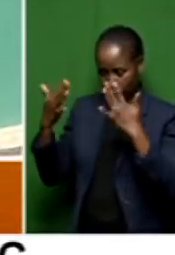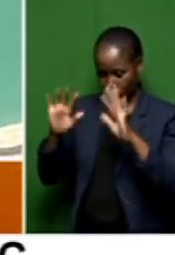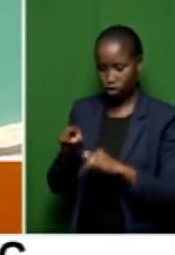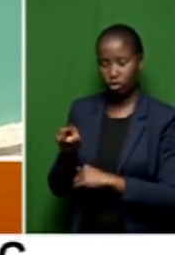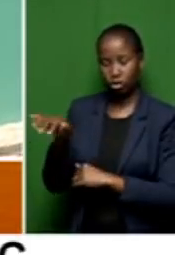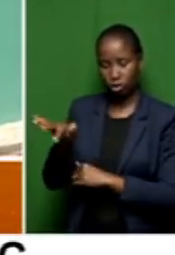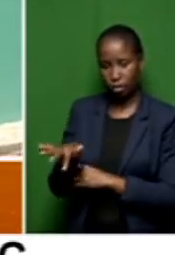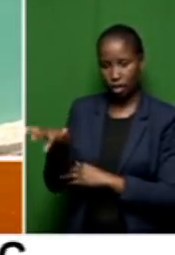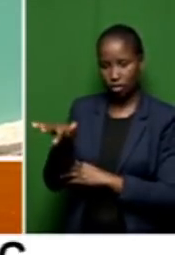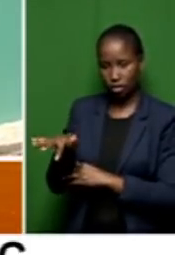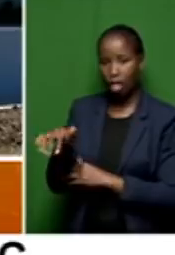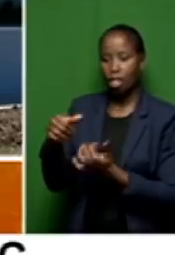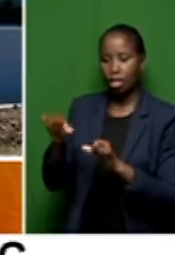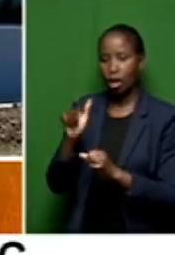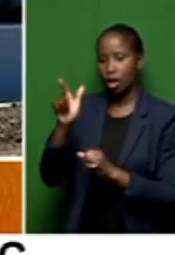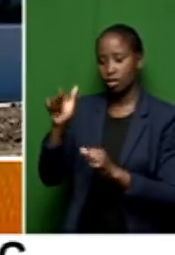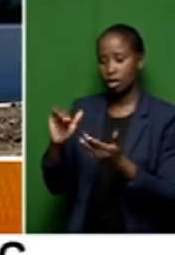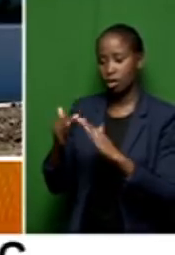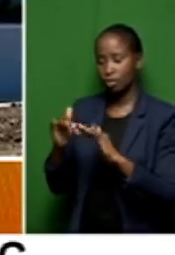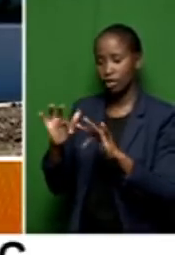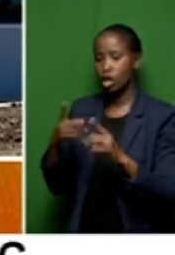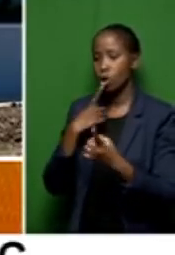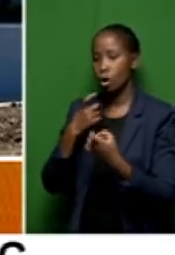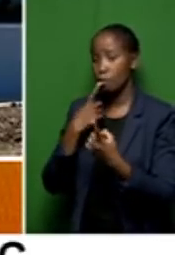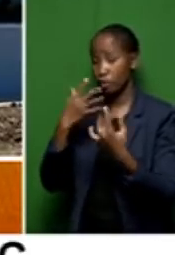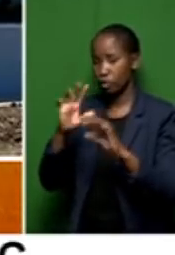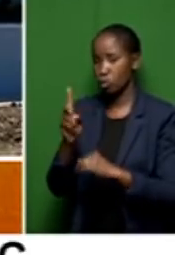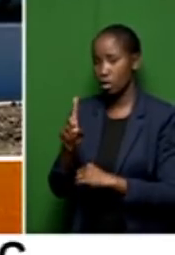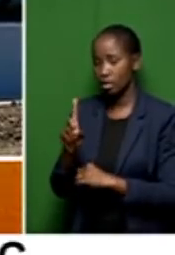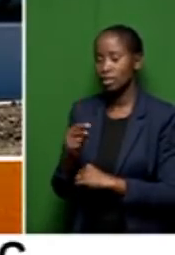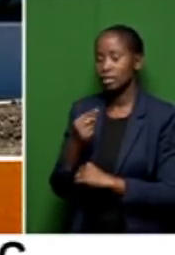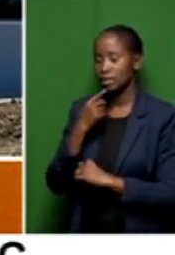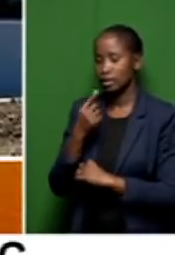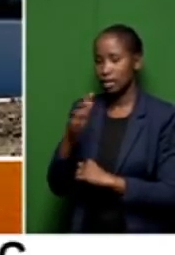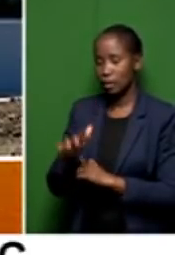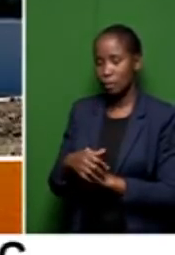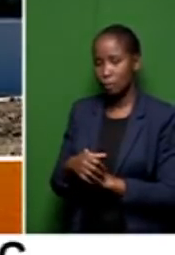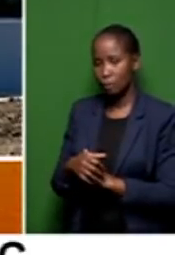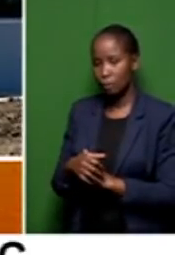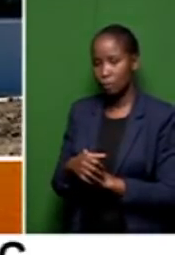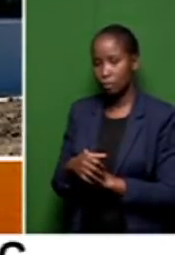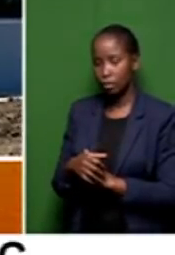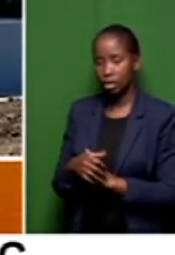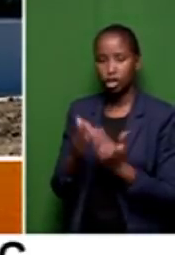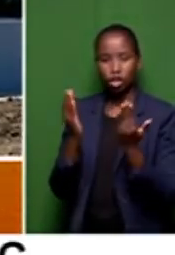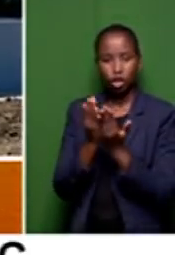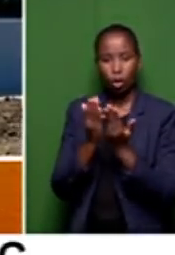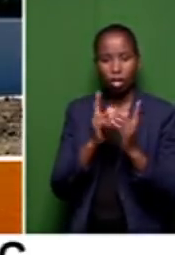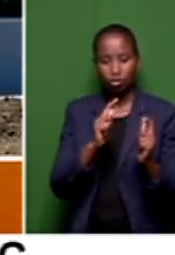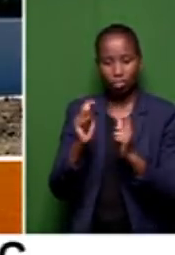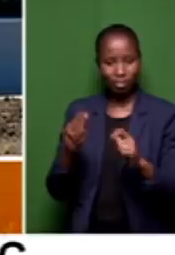of the complaints the people had, they said, we don't have scholar transport